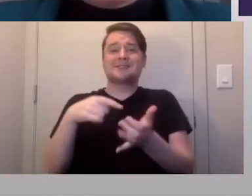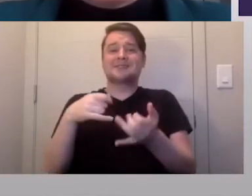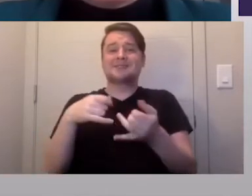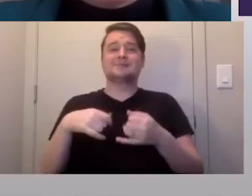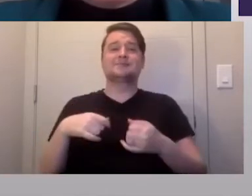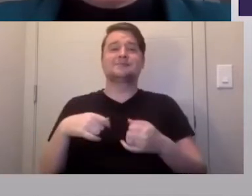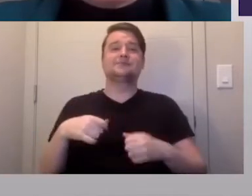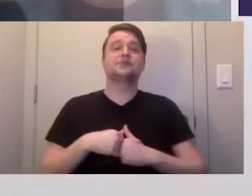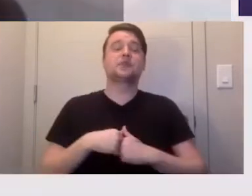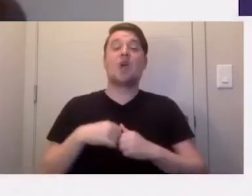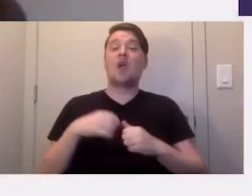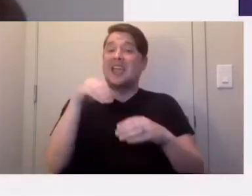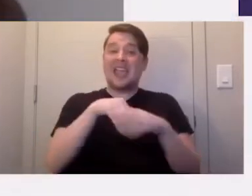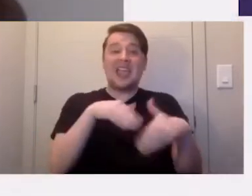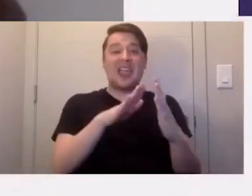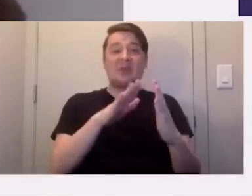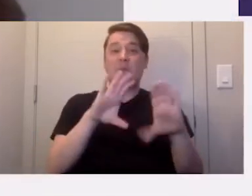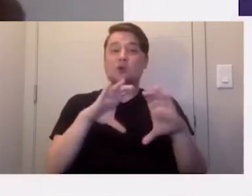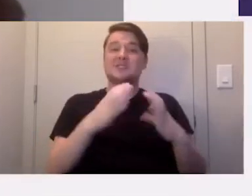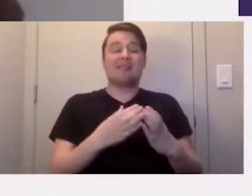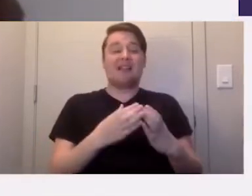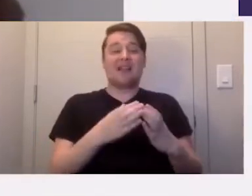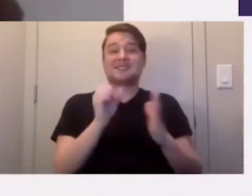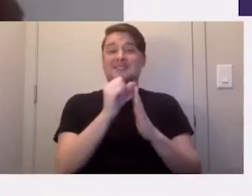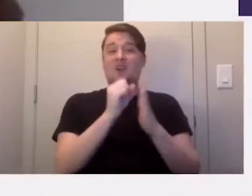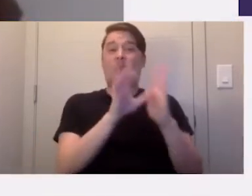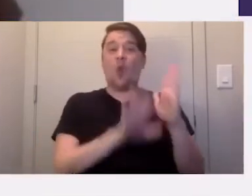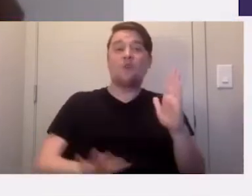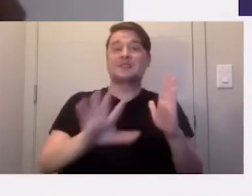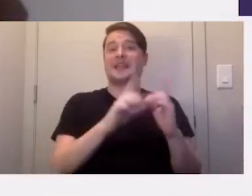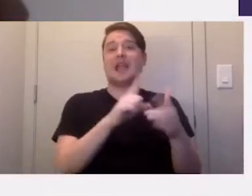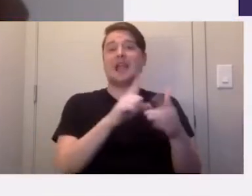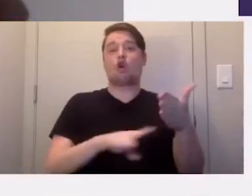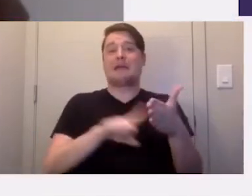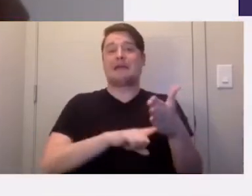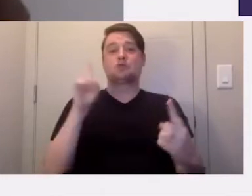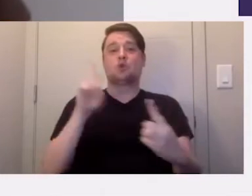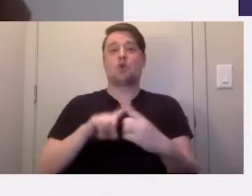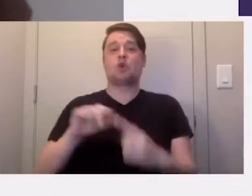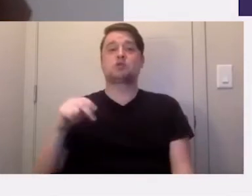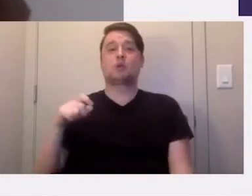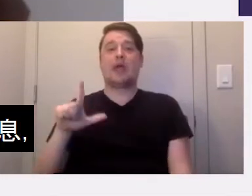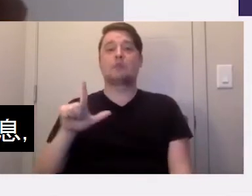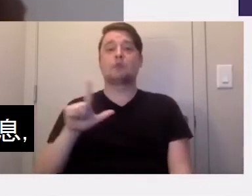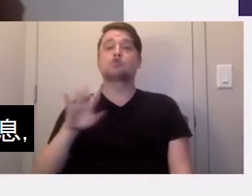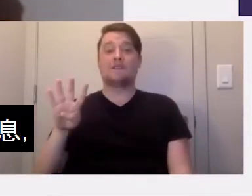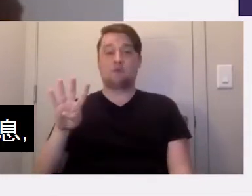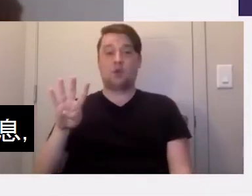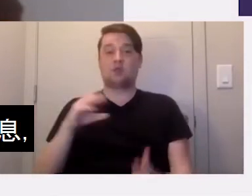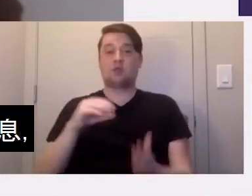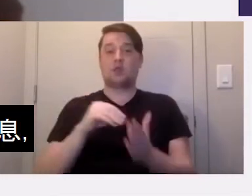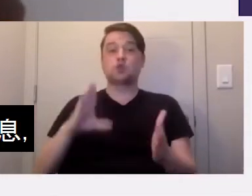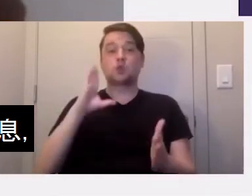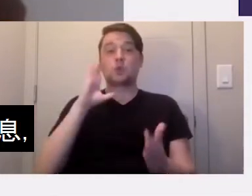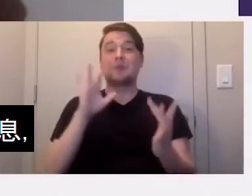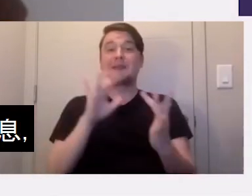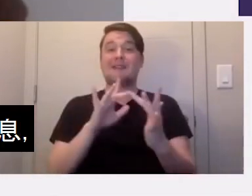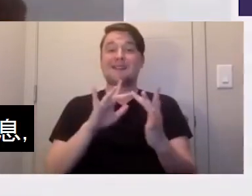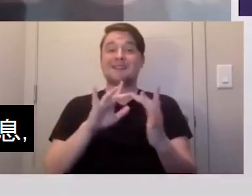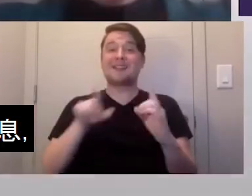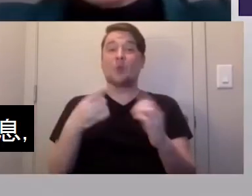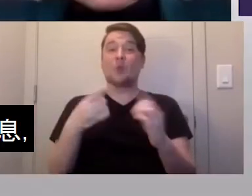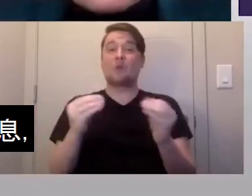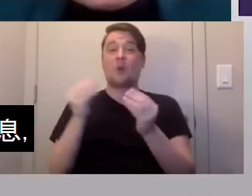classes statewide have been canceled until April 24th. Students will be contacted once more